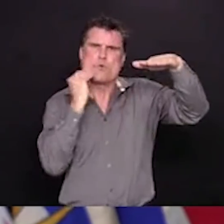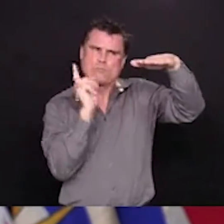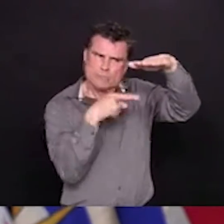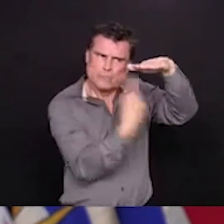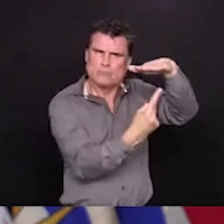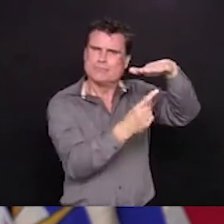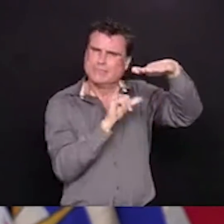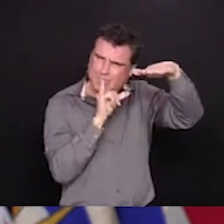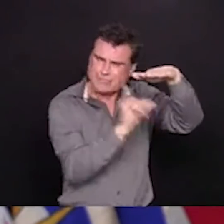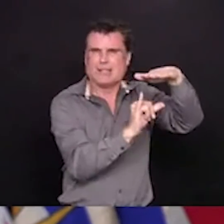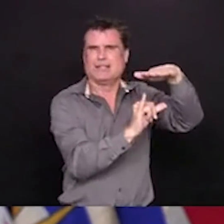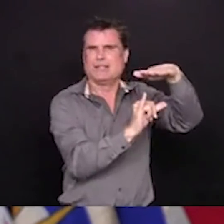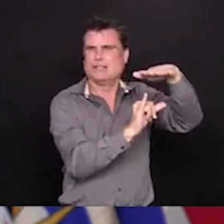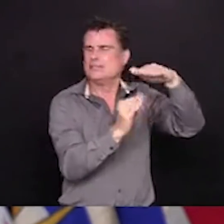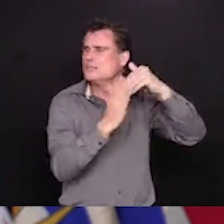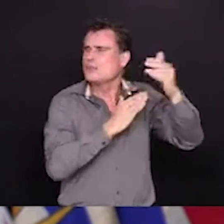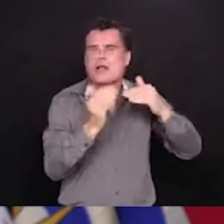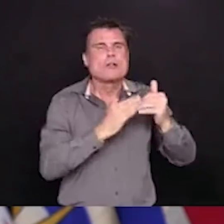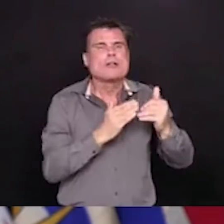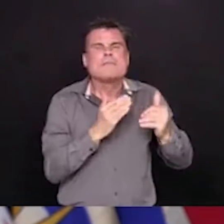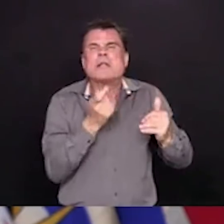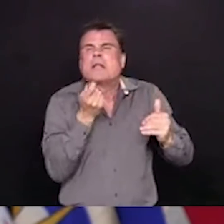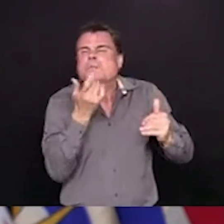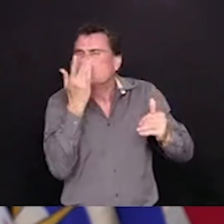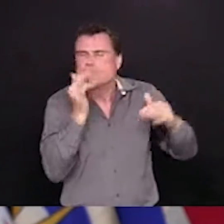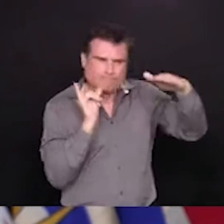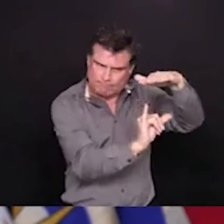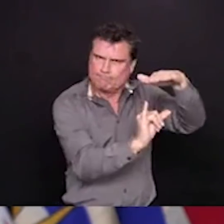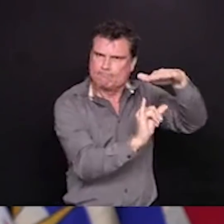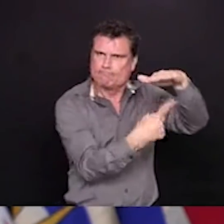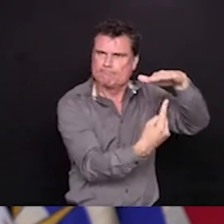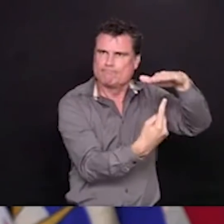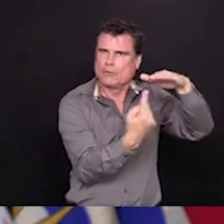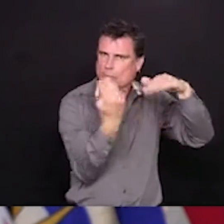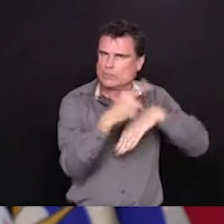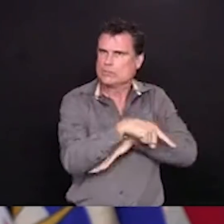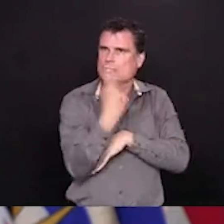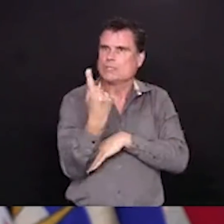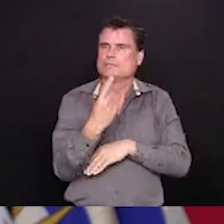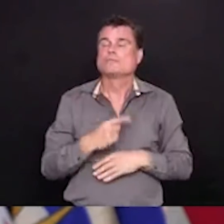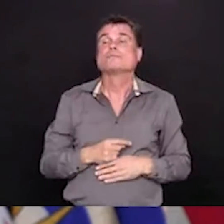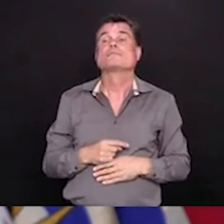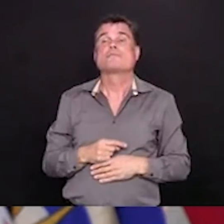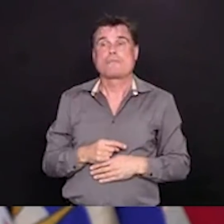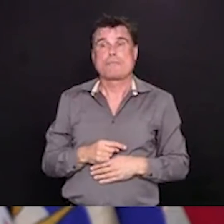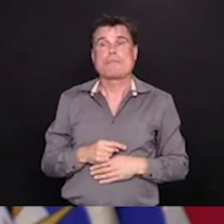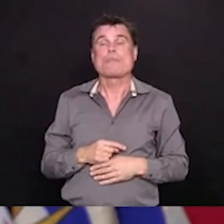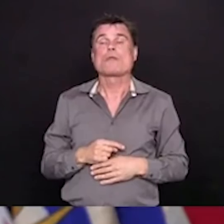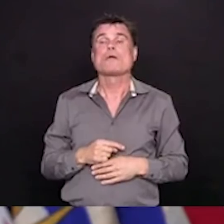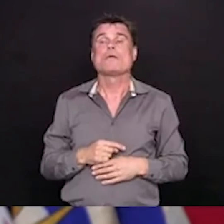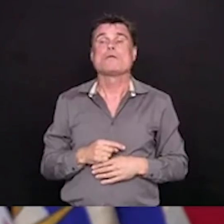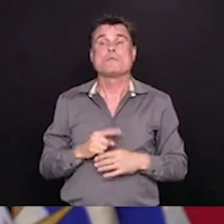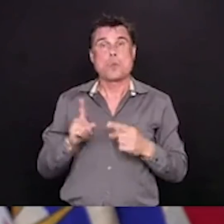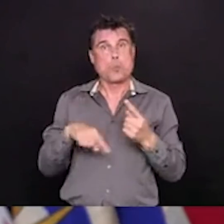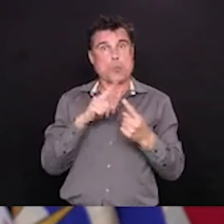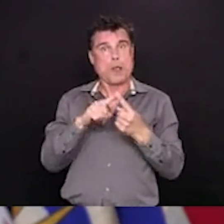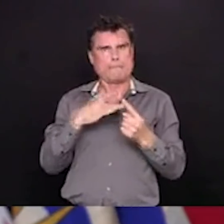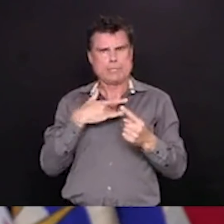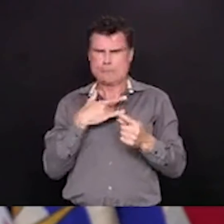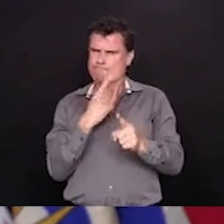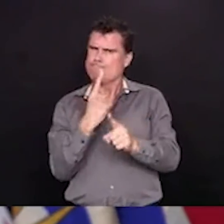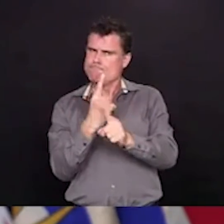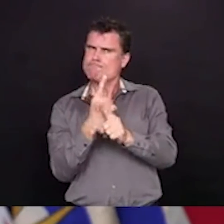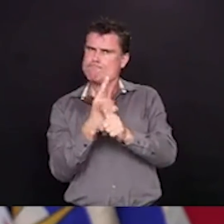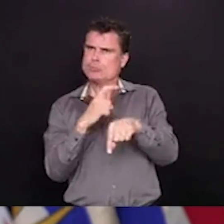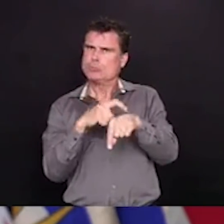within those parameters. And how the essential businesses are operating today is a model that we can think about for going forward.